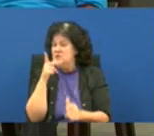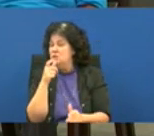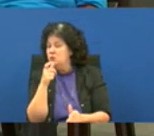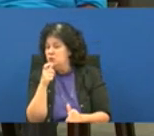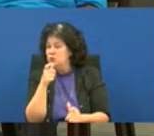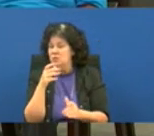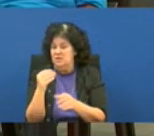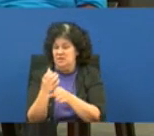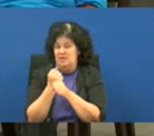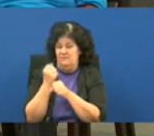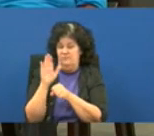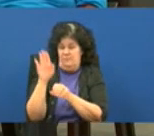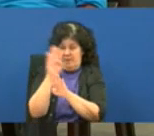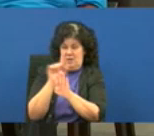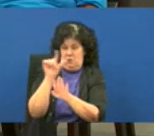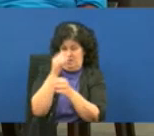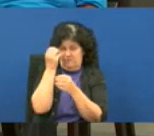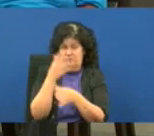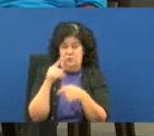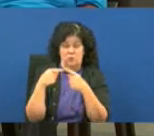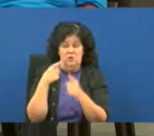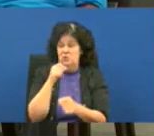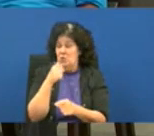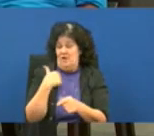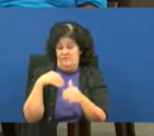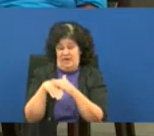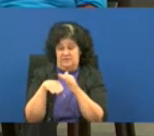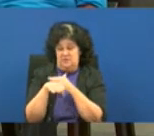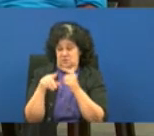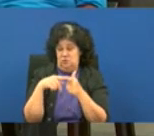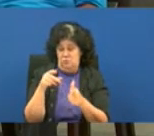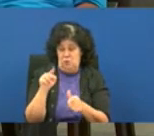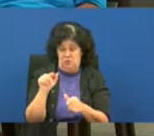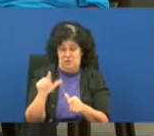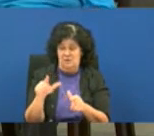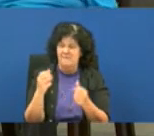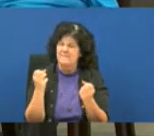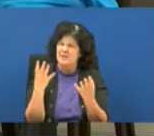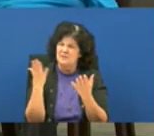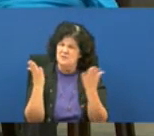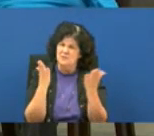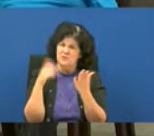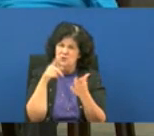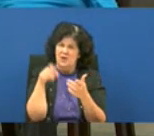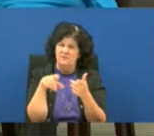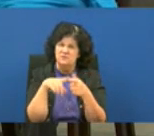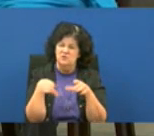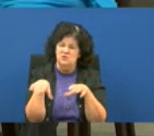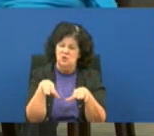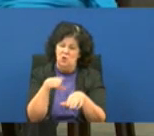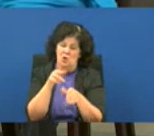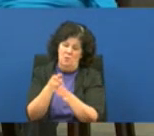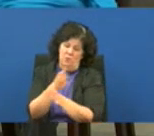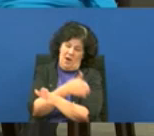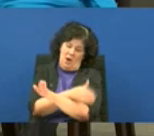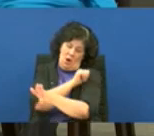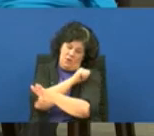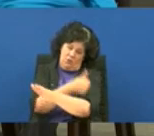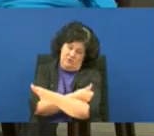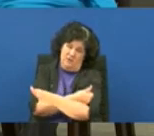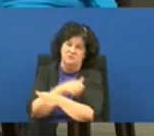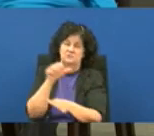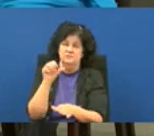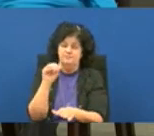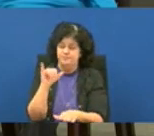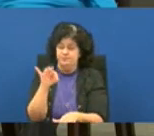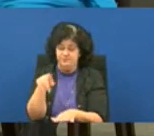gives background information what happens is when you don't have access to the portal a lot of those services you have to do prior authorization for and